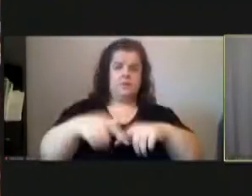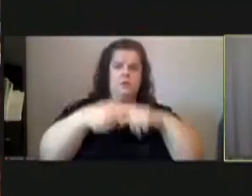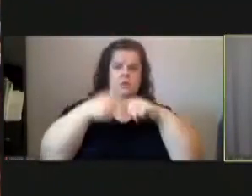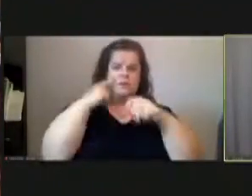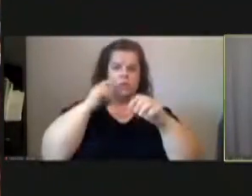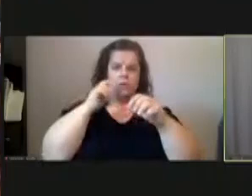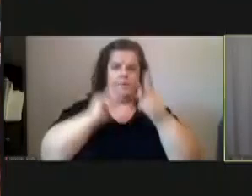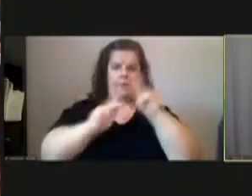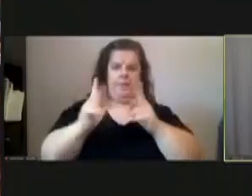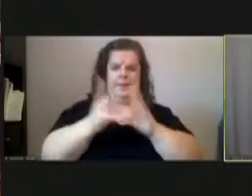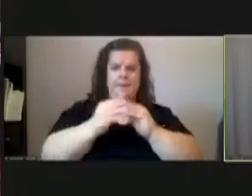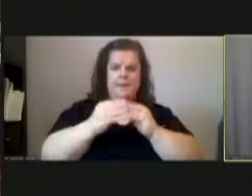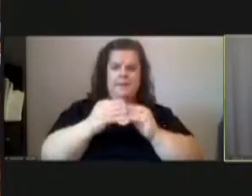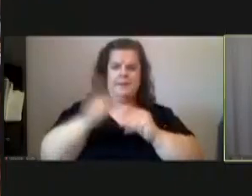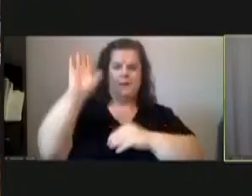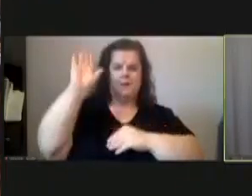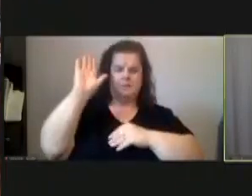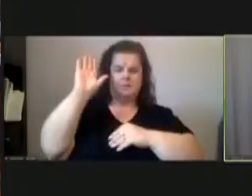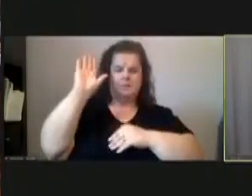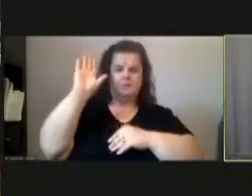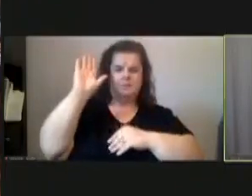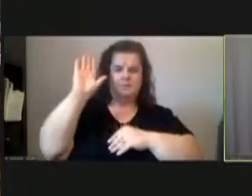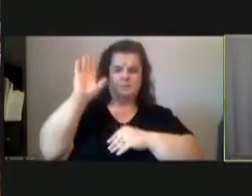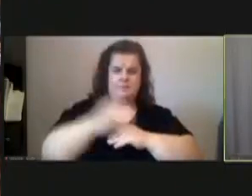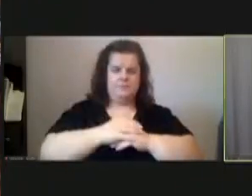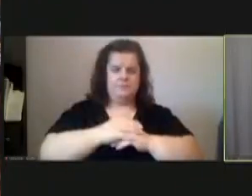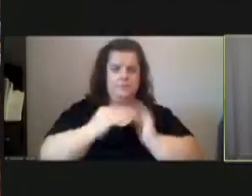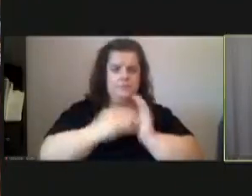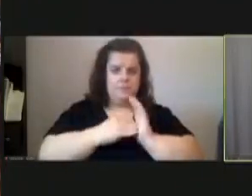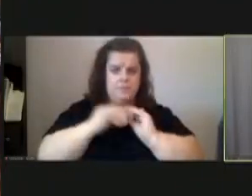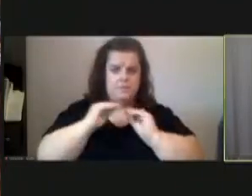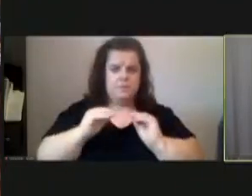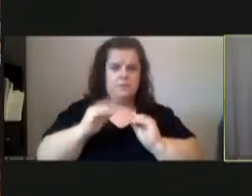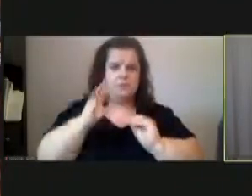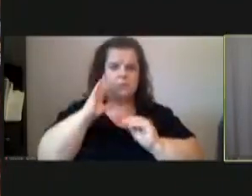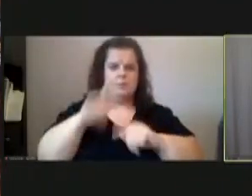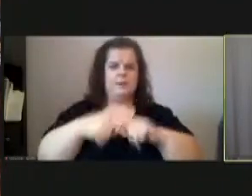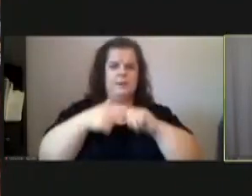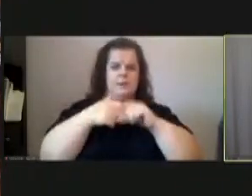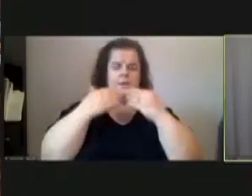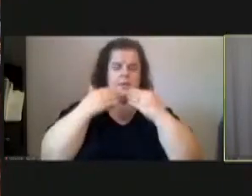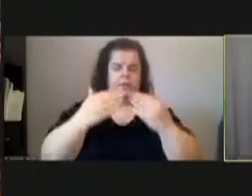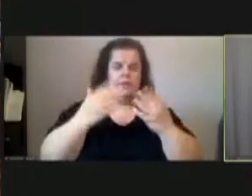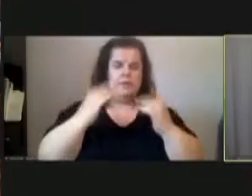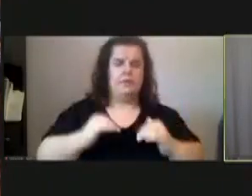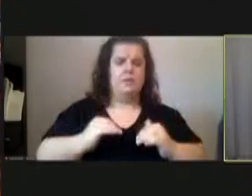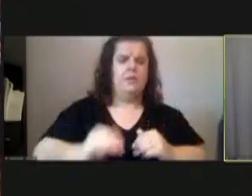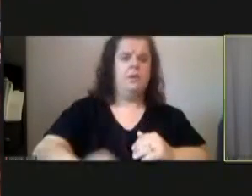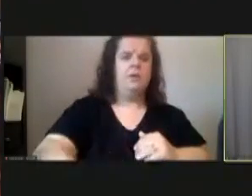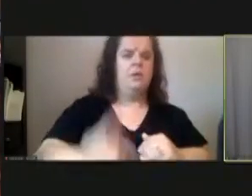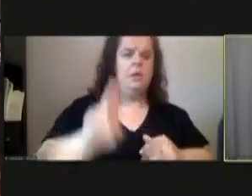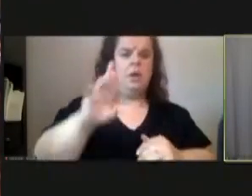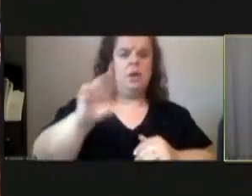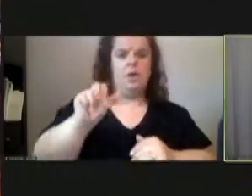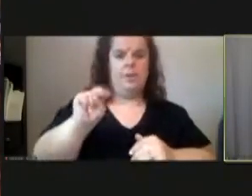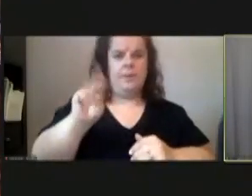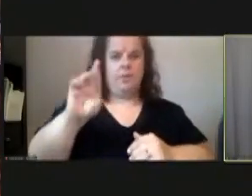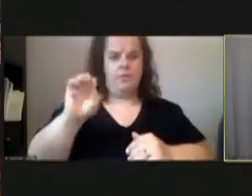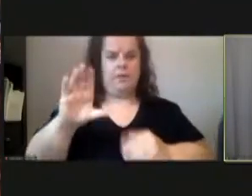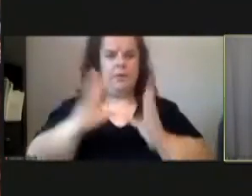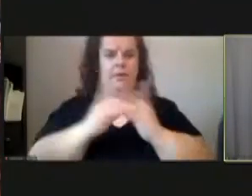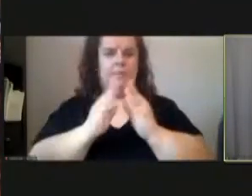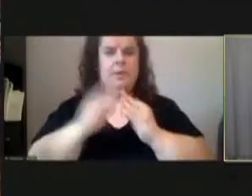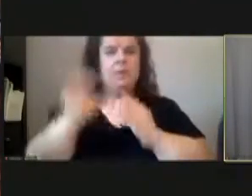public hearing say aye aye aye any opposed bill will be held thank you that moves us to urban recreation committee chaired by councilman